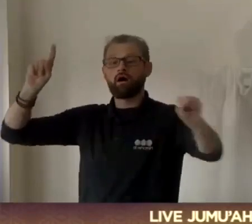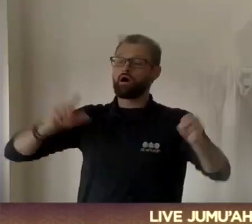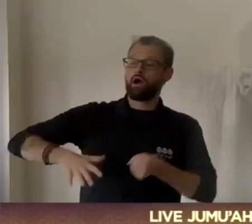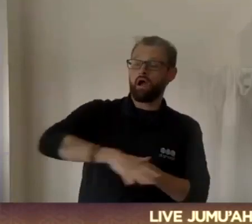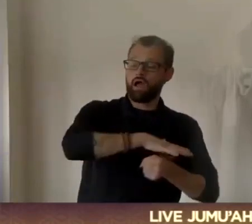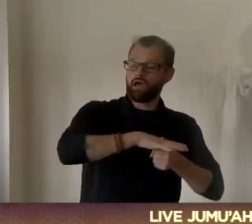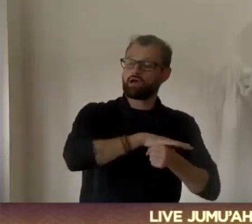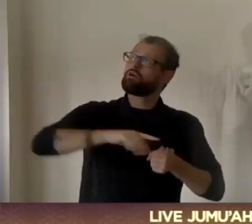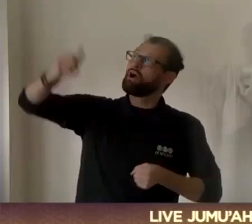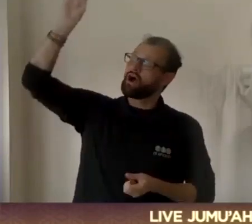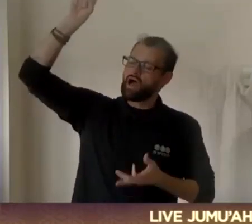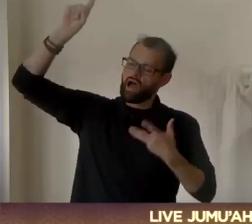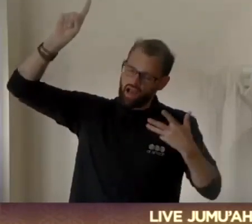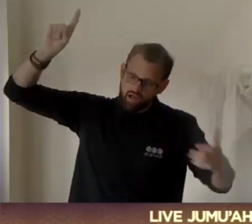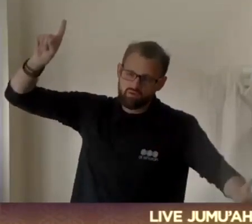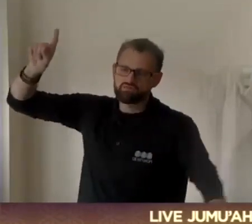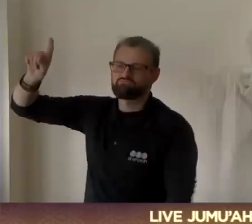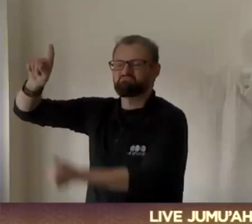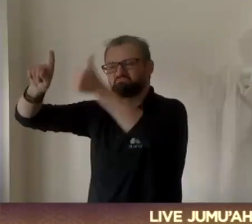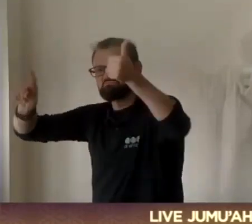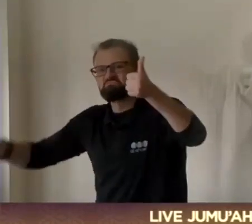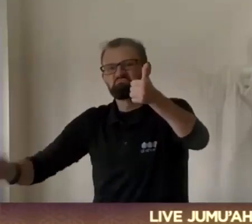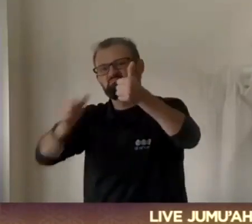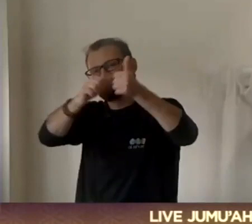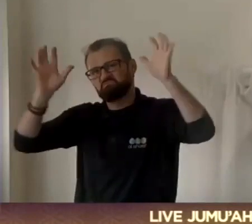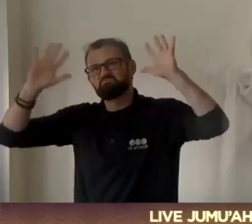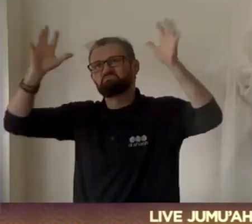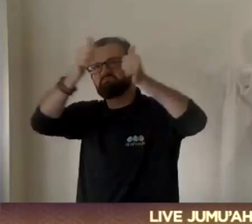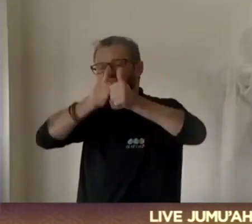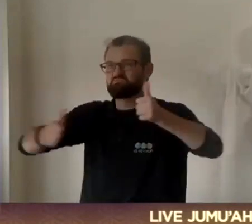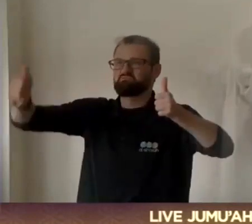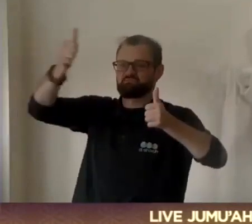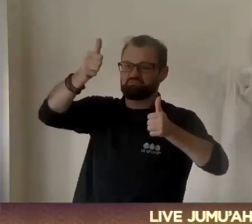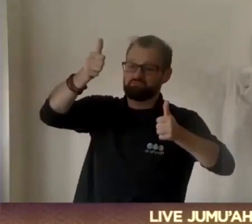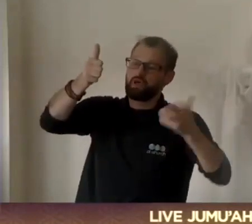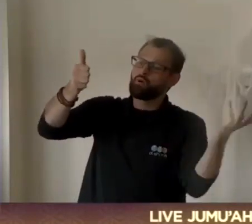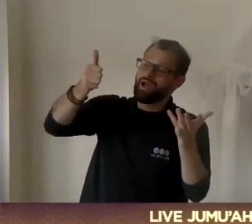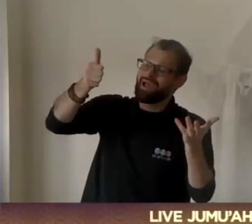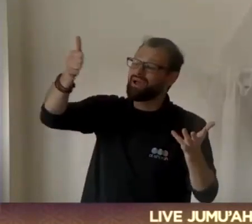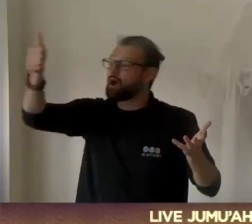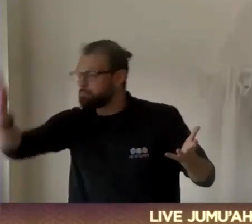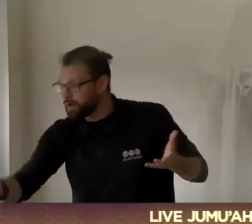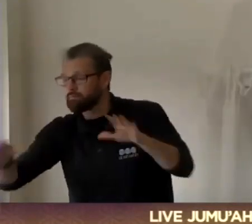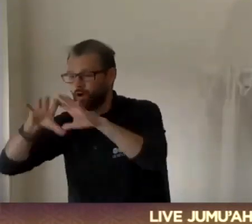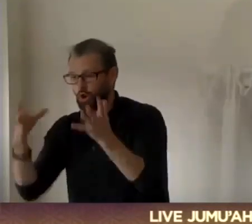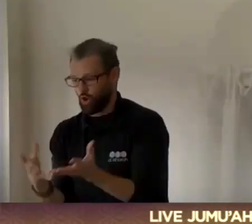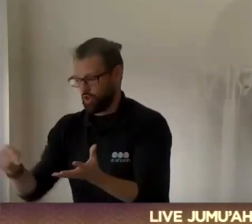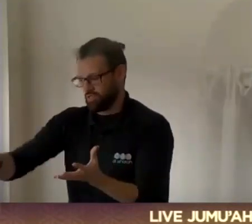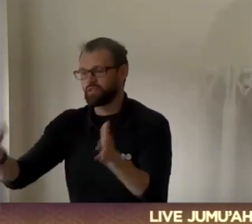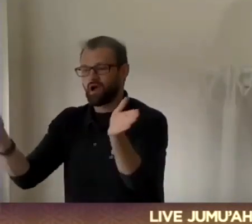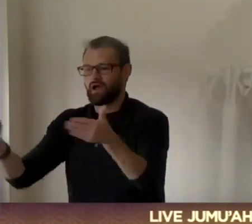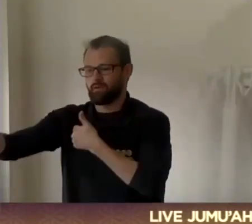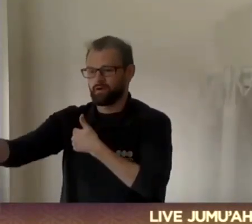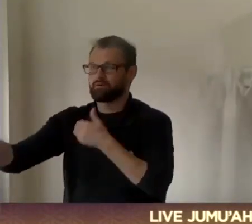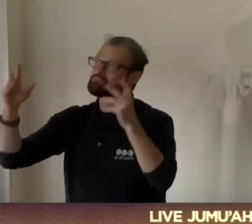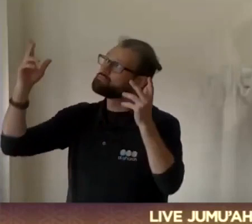Allah will take them to the ultimate house of Allah on earth, which is at the Ka'bah. May Allah subhanahu wa ta'ala take us there.